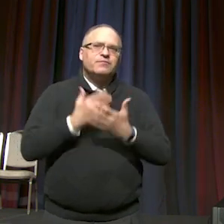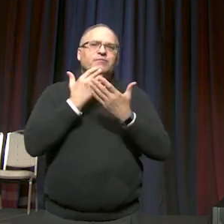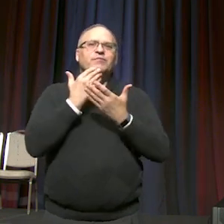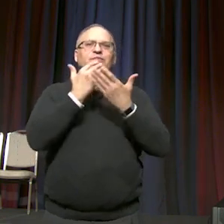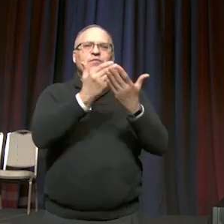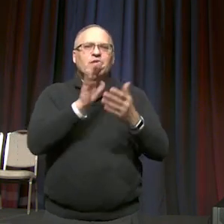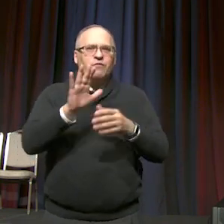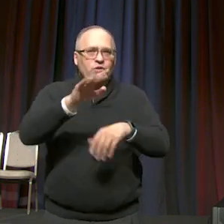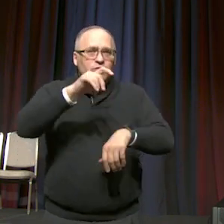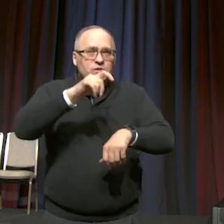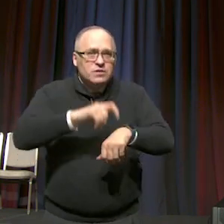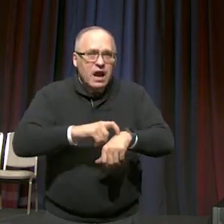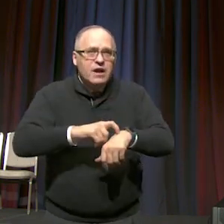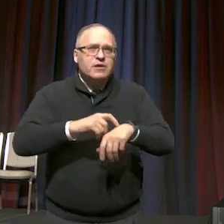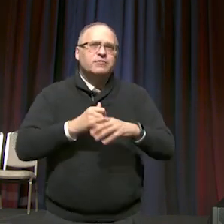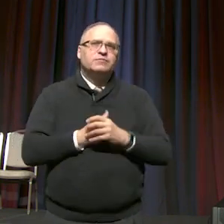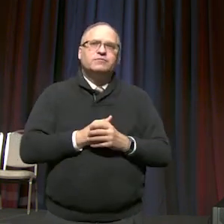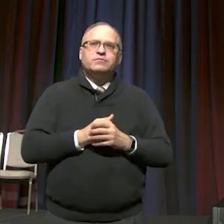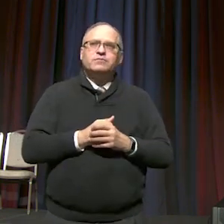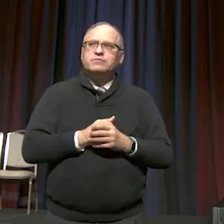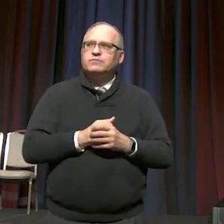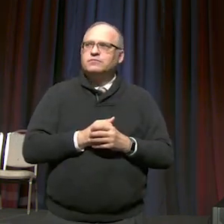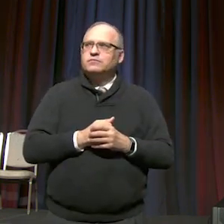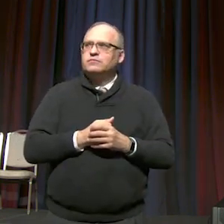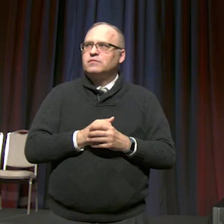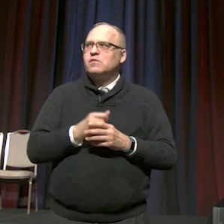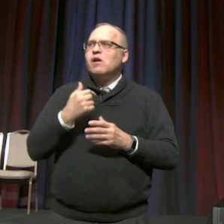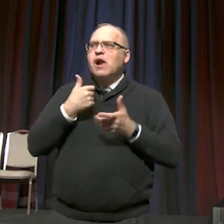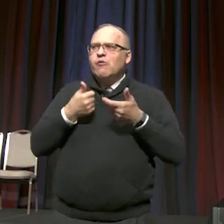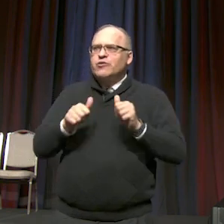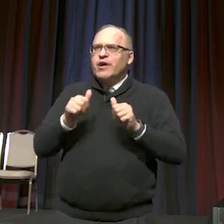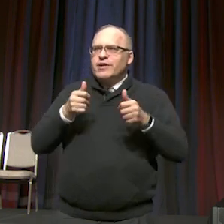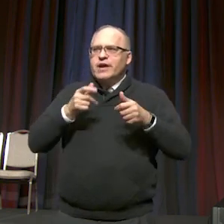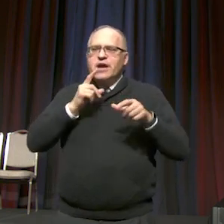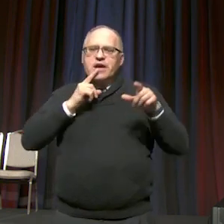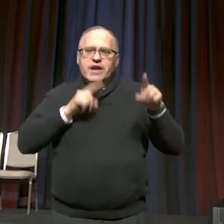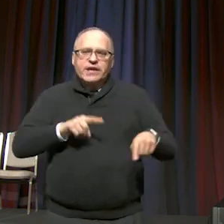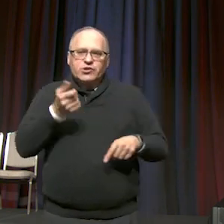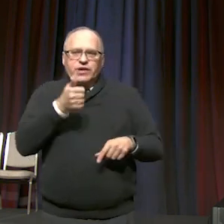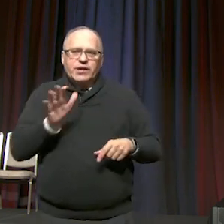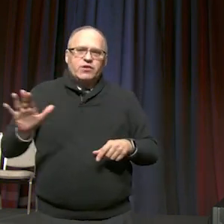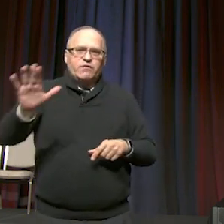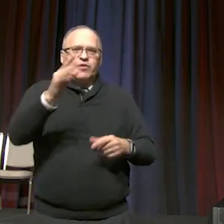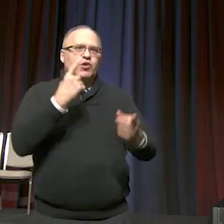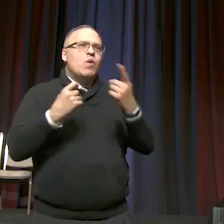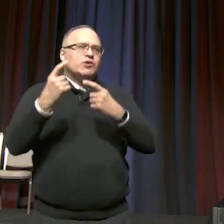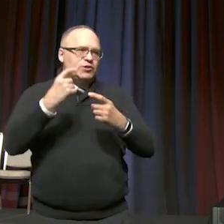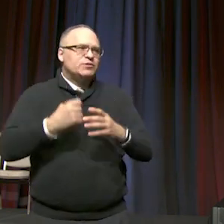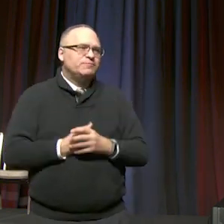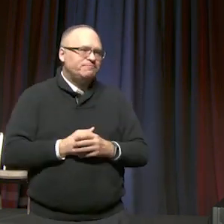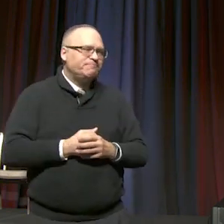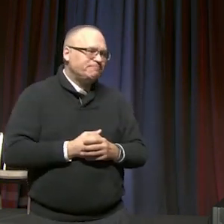for your time. I'll yield now, and I'll try to answer any questions you have. you. Thank you. Thank you.